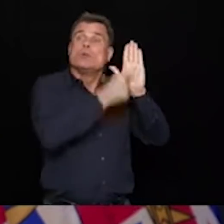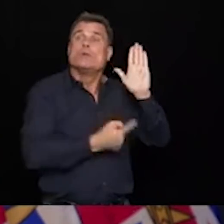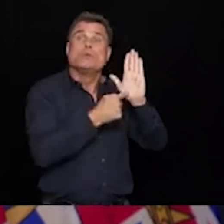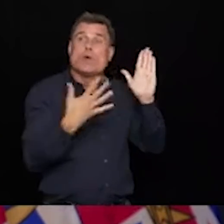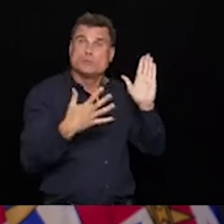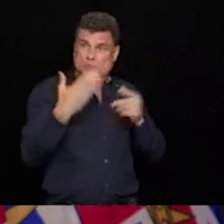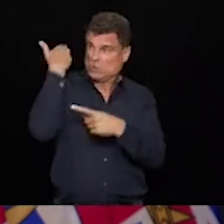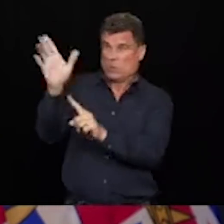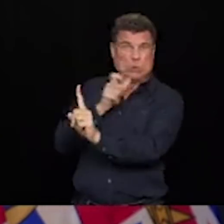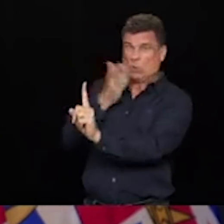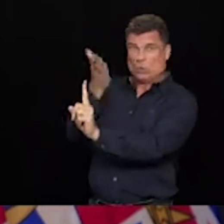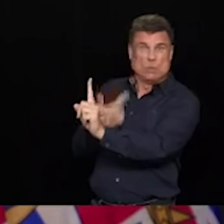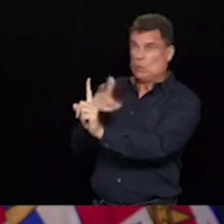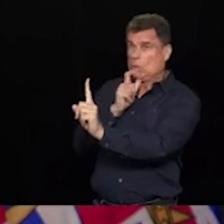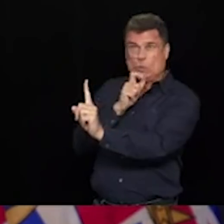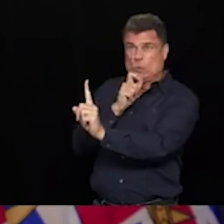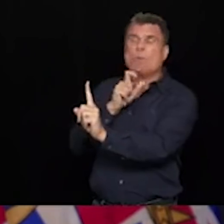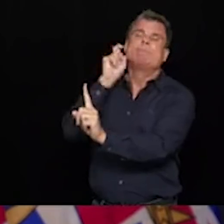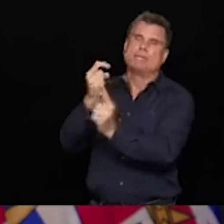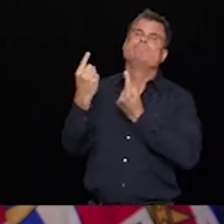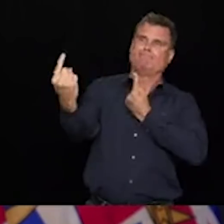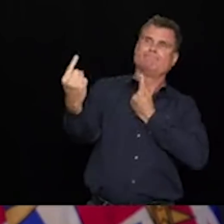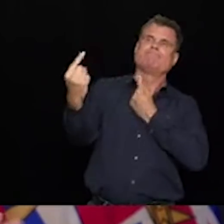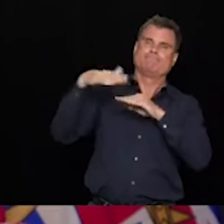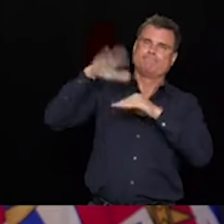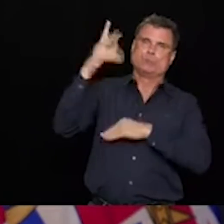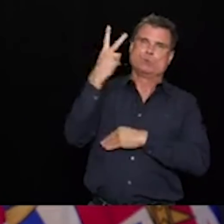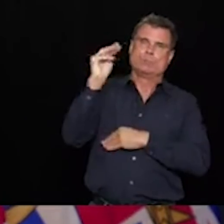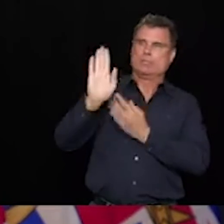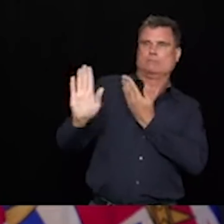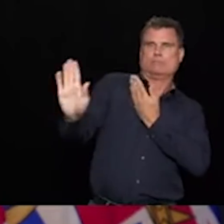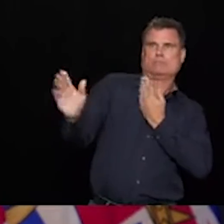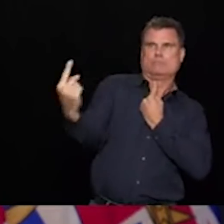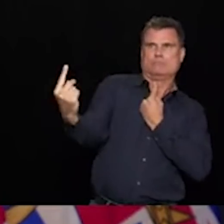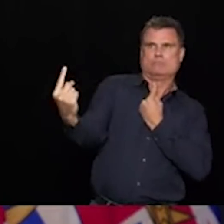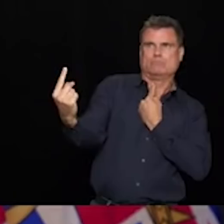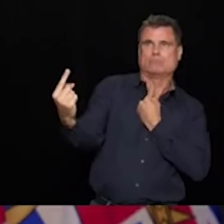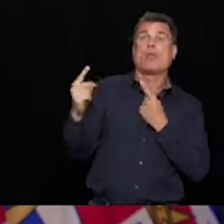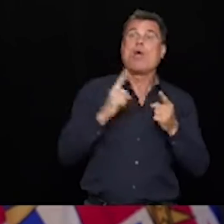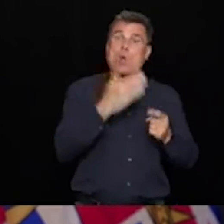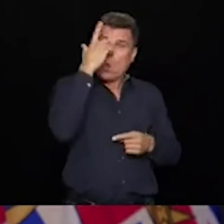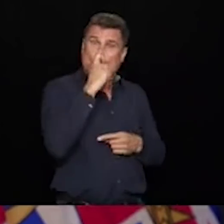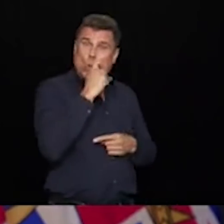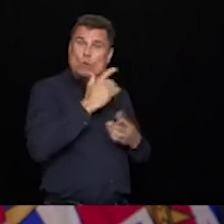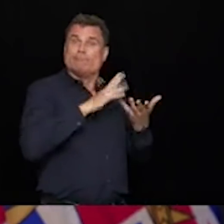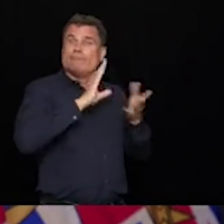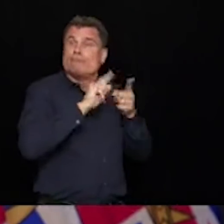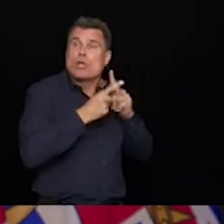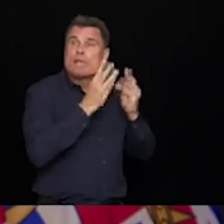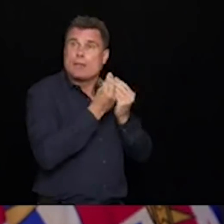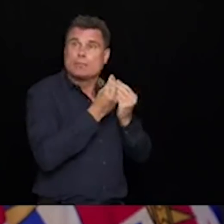you need a bigger distance for those people you are close to. Think of it this way, at one end of the spectrum is the person you have never before